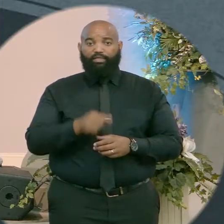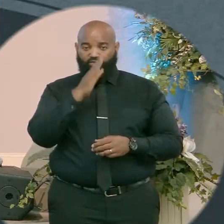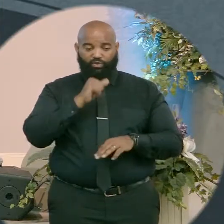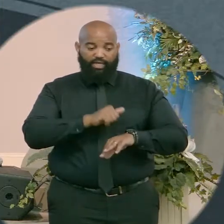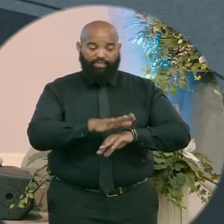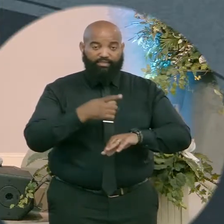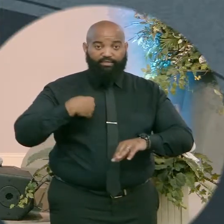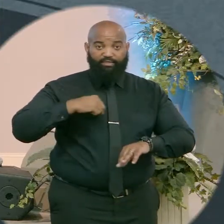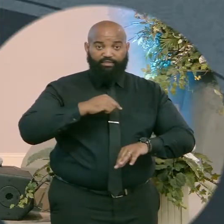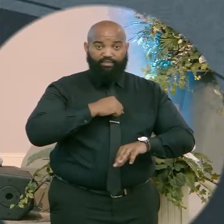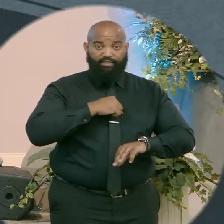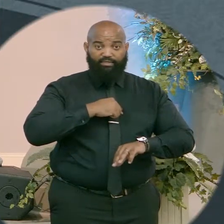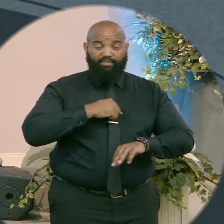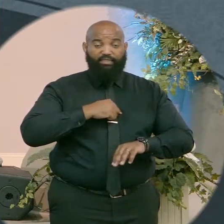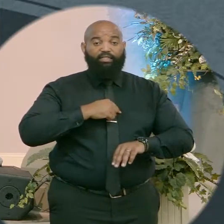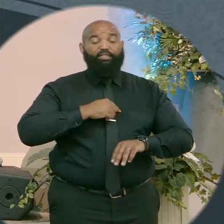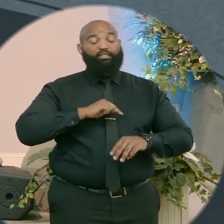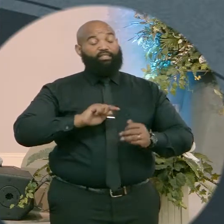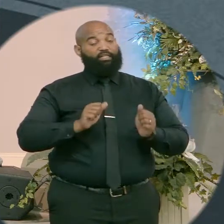of testing.